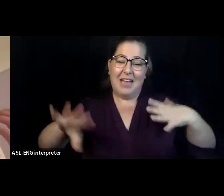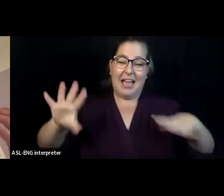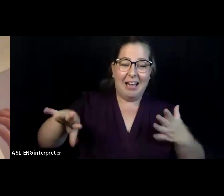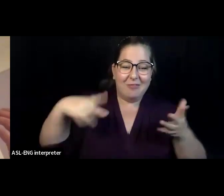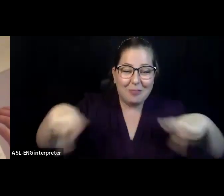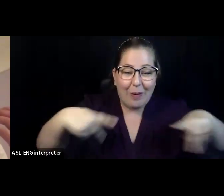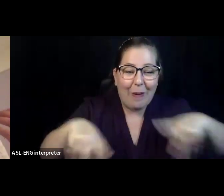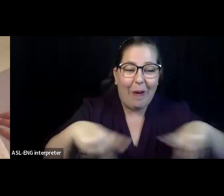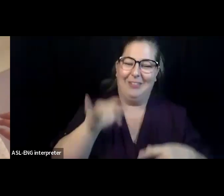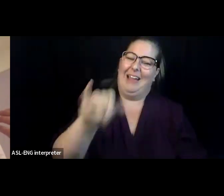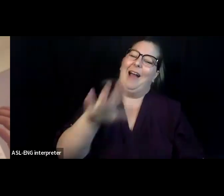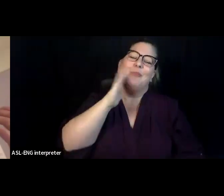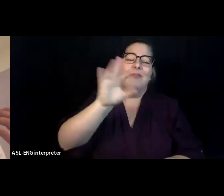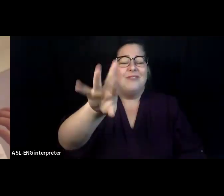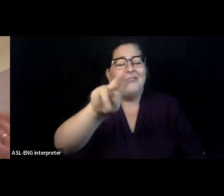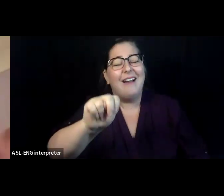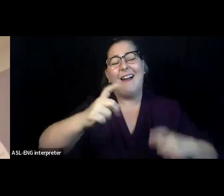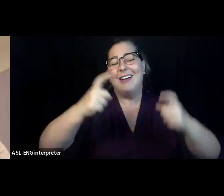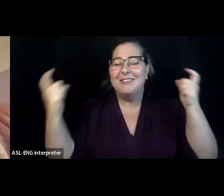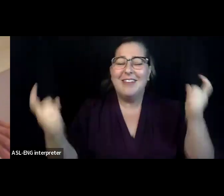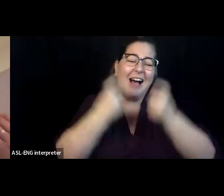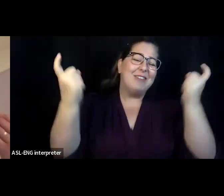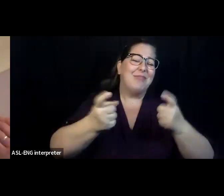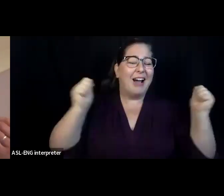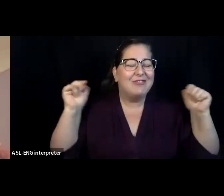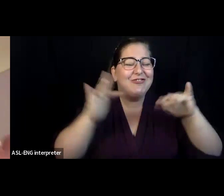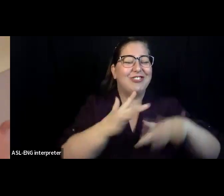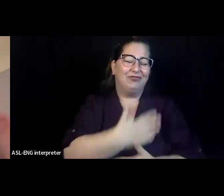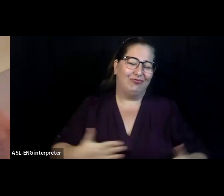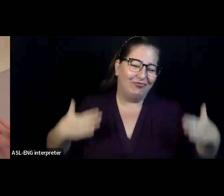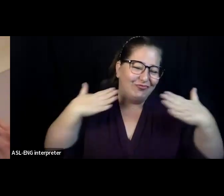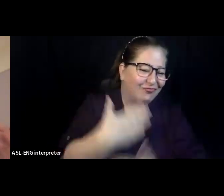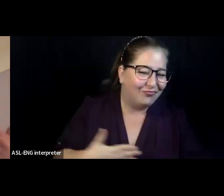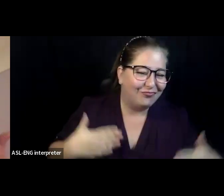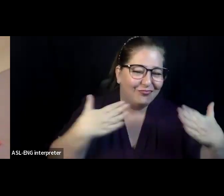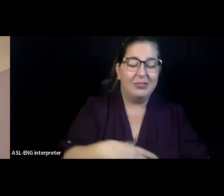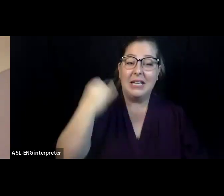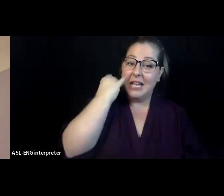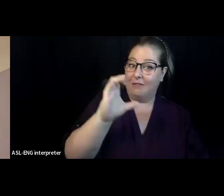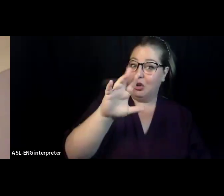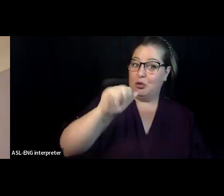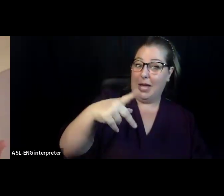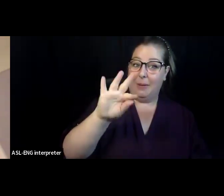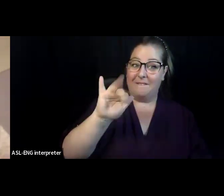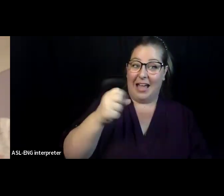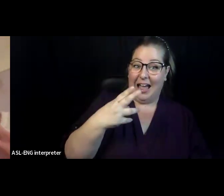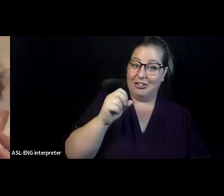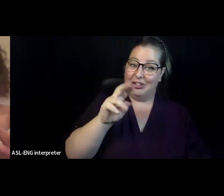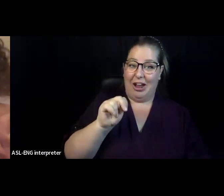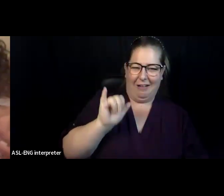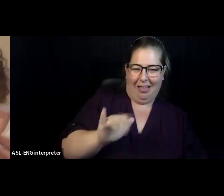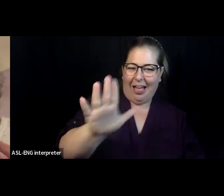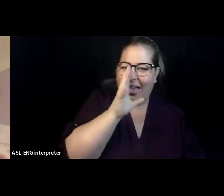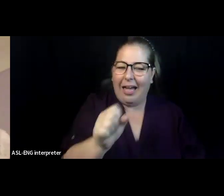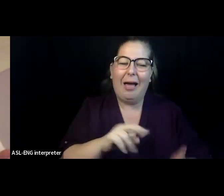because it still doesn't feel safe outside because it's still a pandemic, like whatever that is, we, we're going to encourage you to have a lot of fun and get to show it